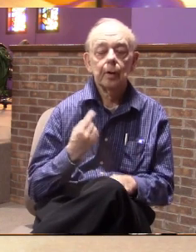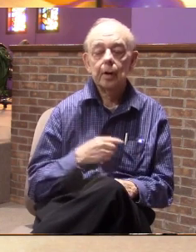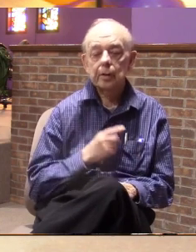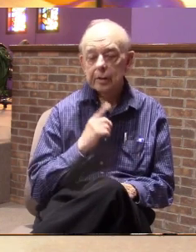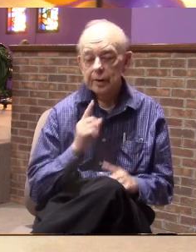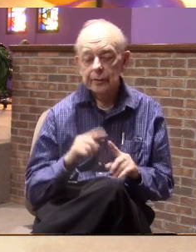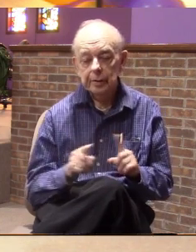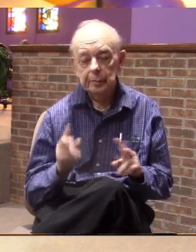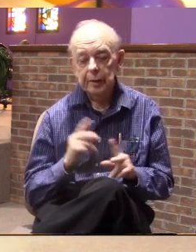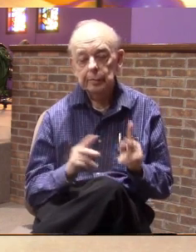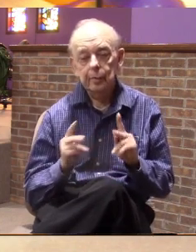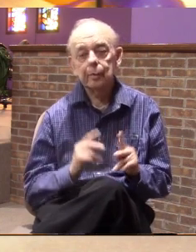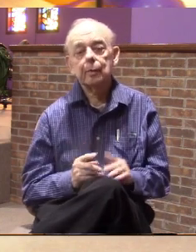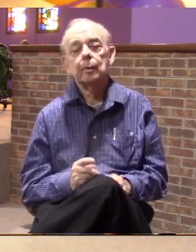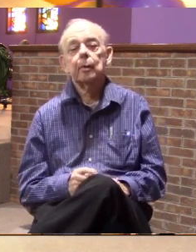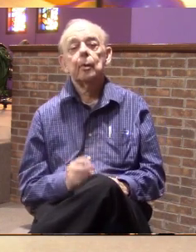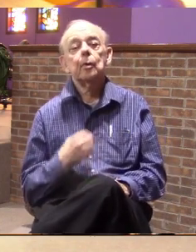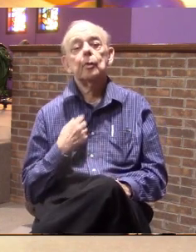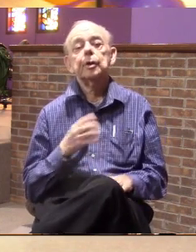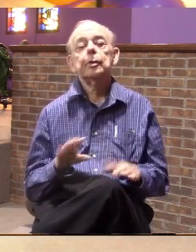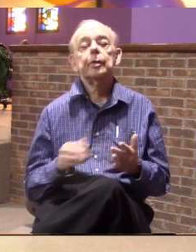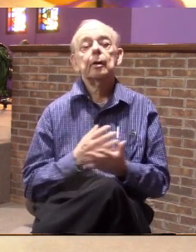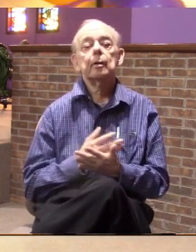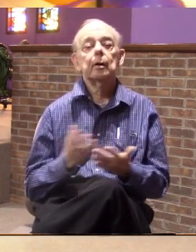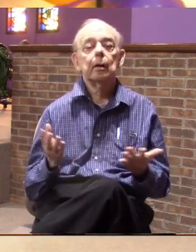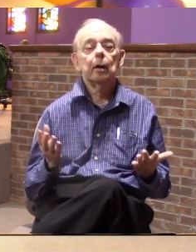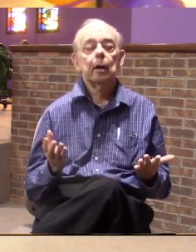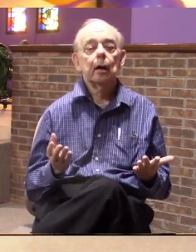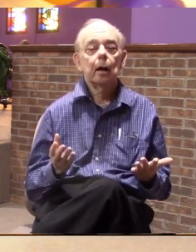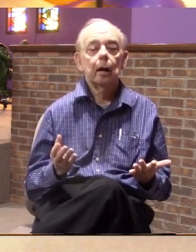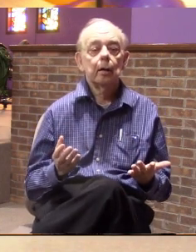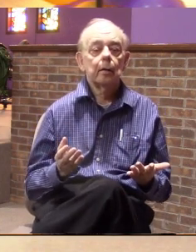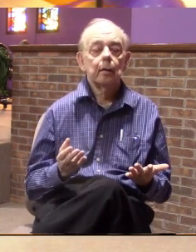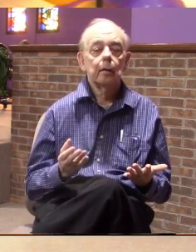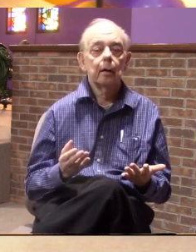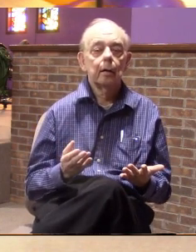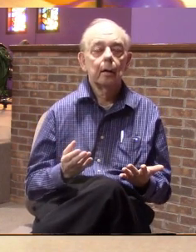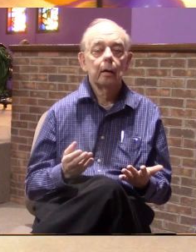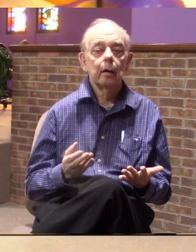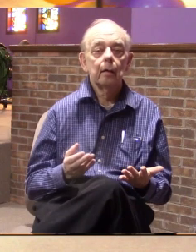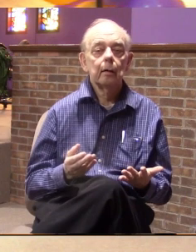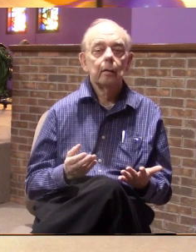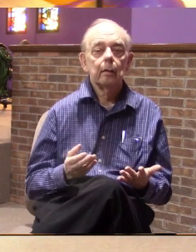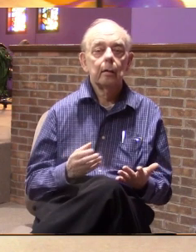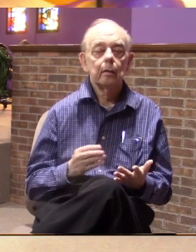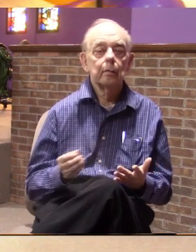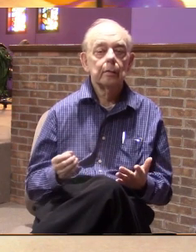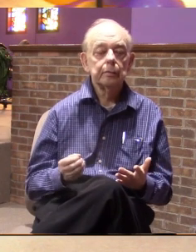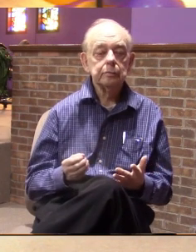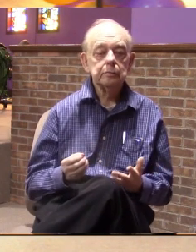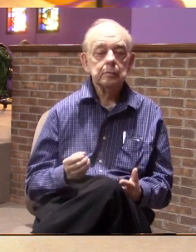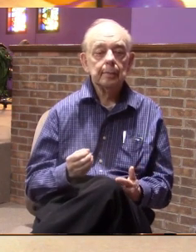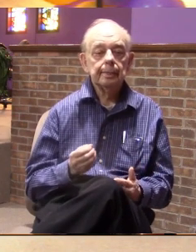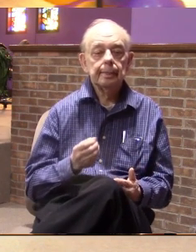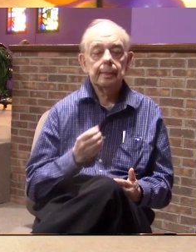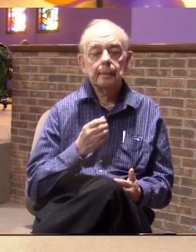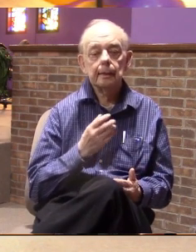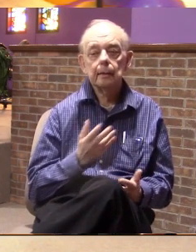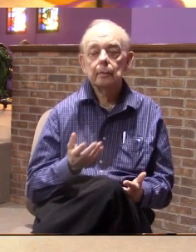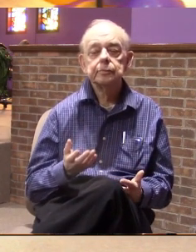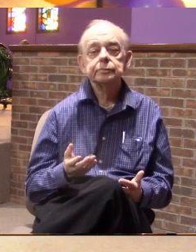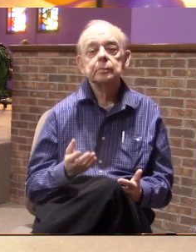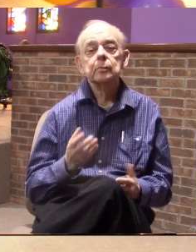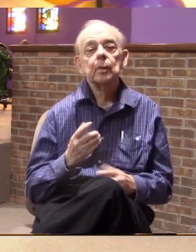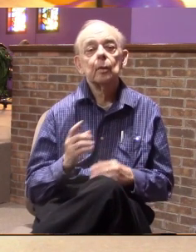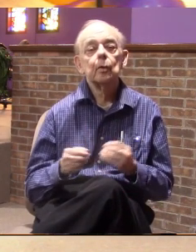We do things different. We get finished when we get finished. And who knows where it heads